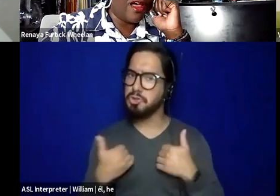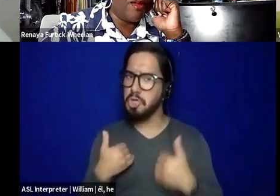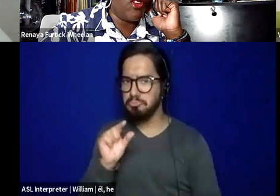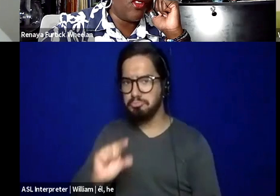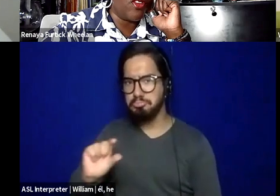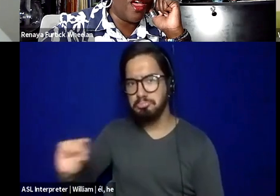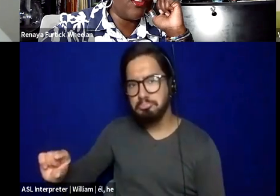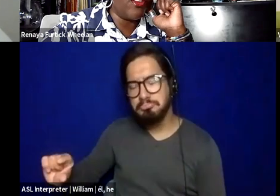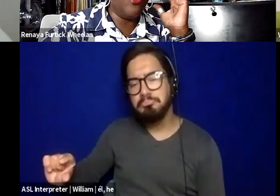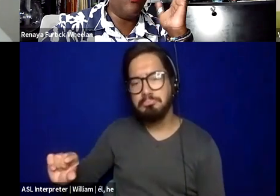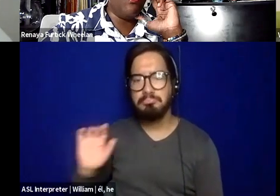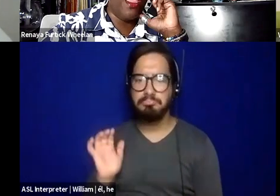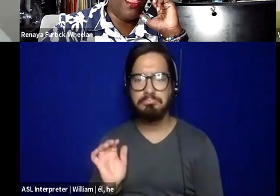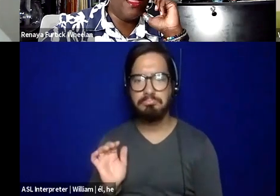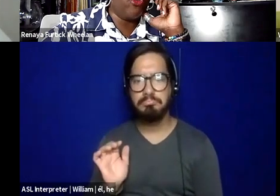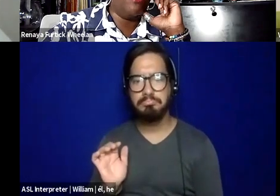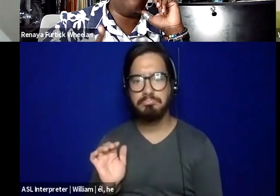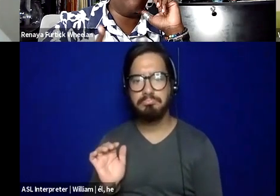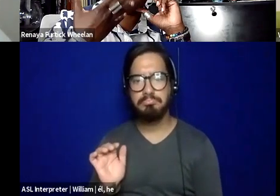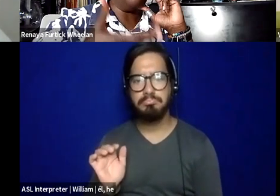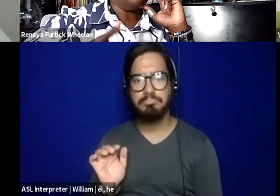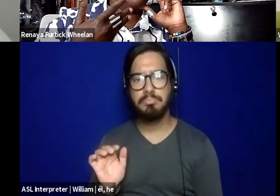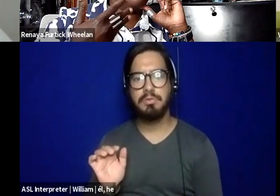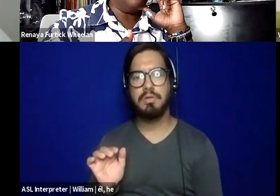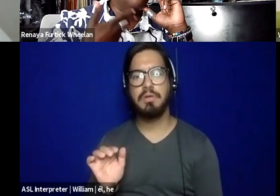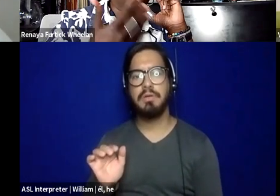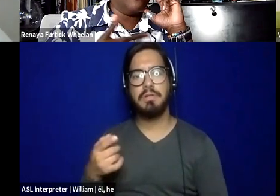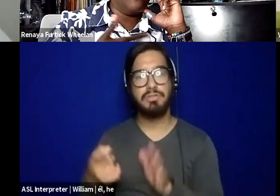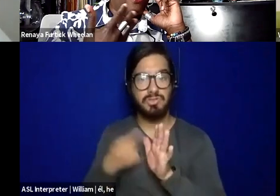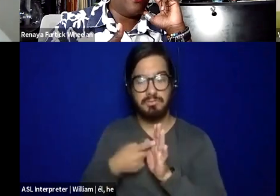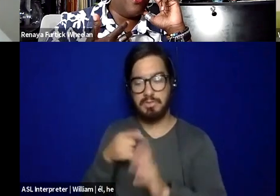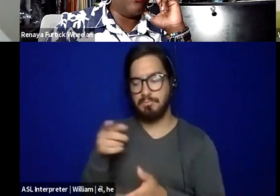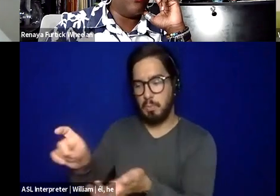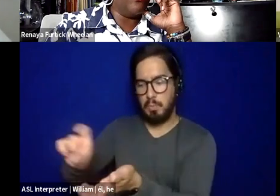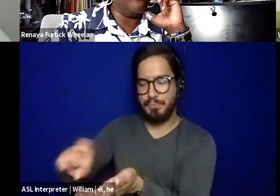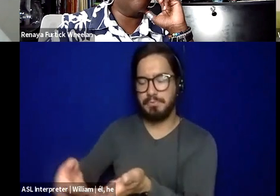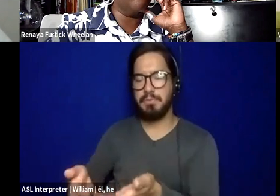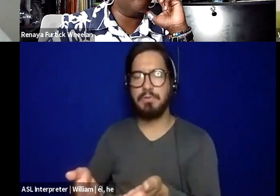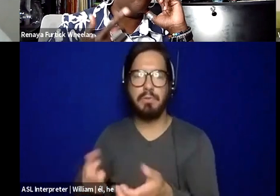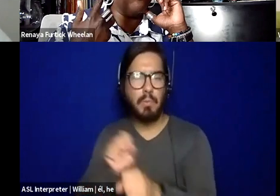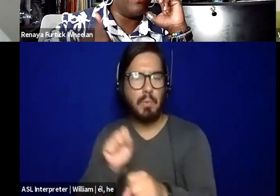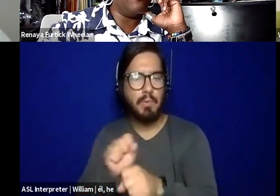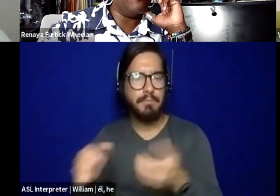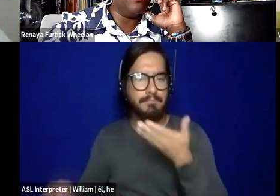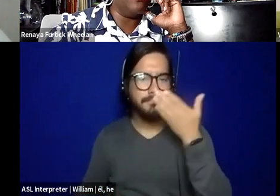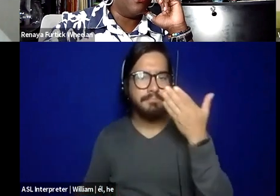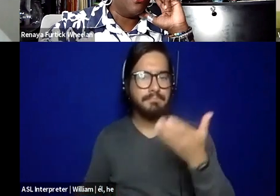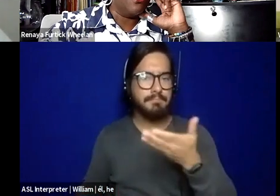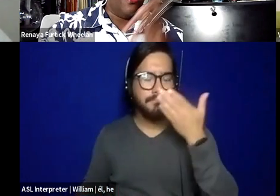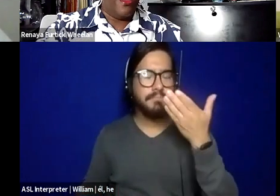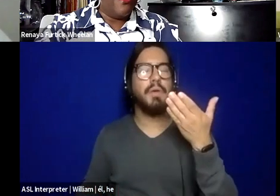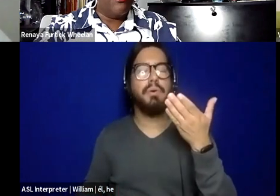I am just constantly with my hand to my face, inhaling that, that oil to remind me